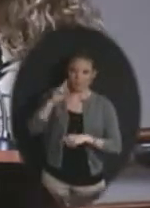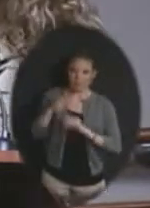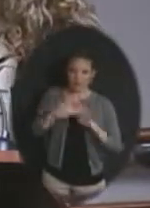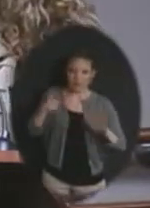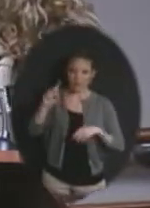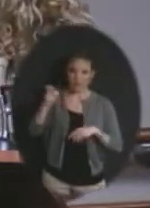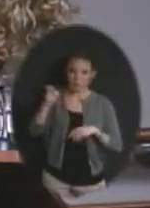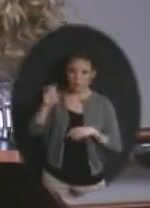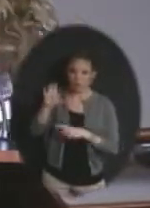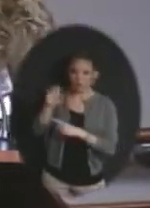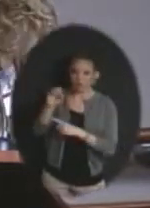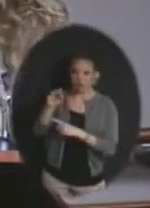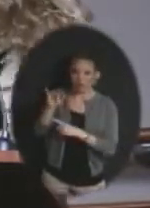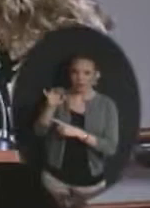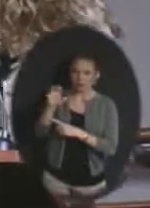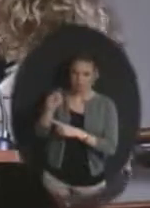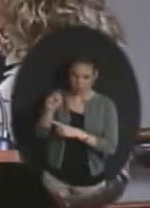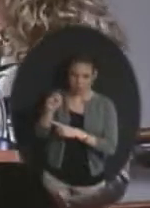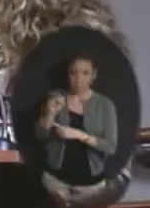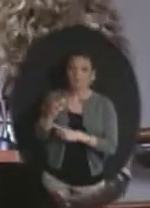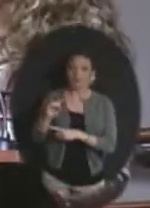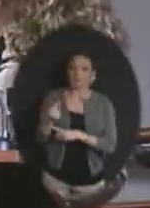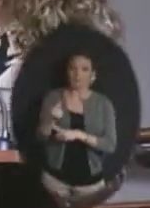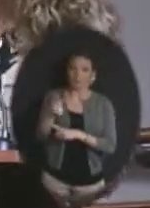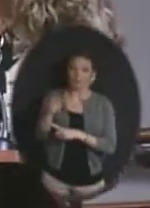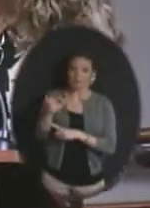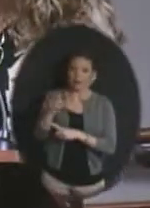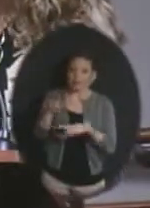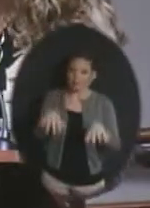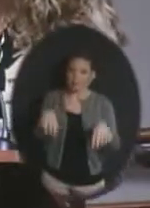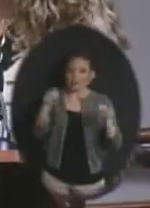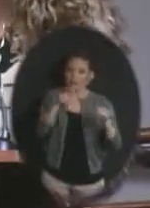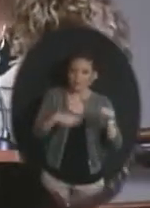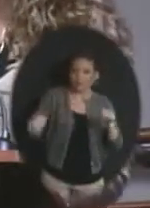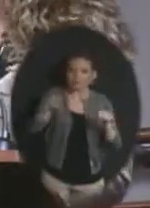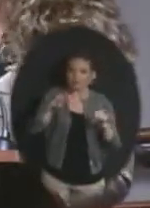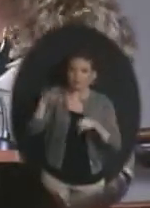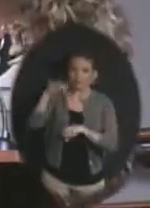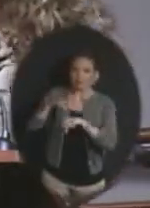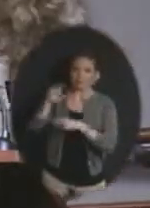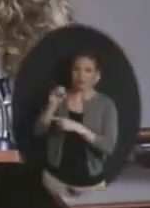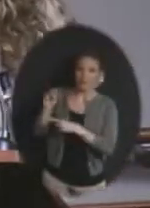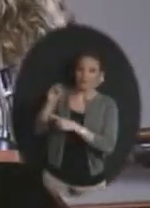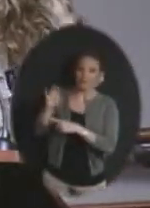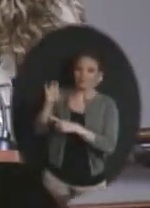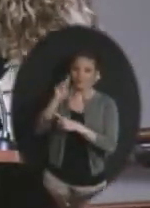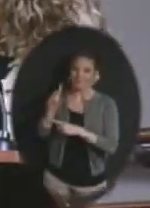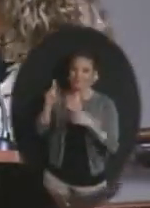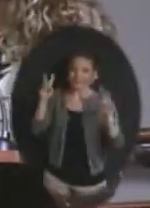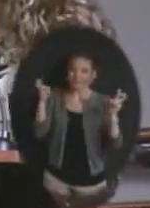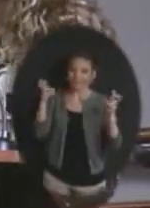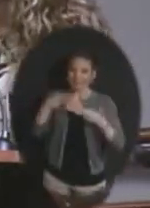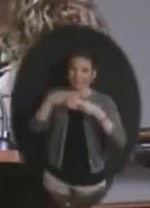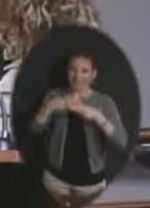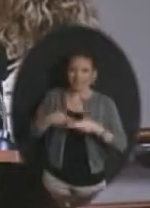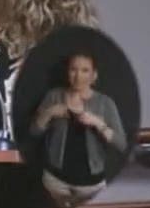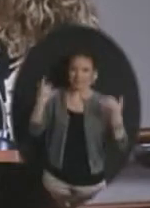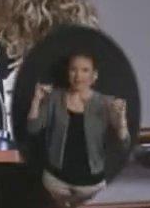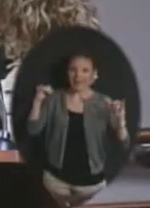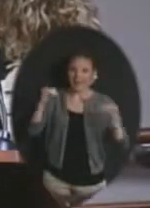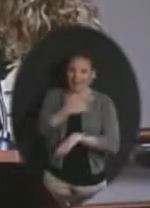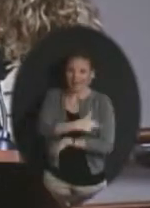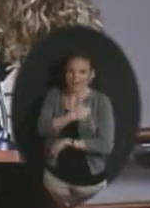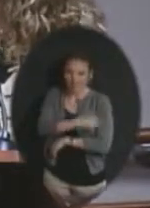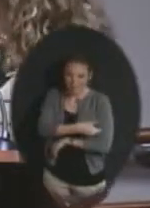concussions, providing first-graders with the opportunity to take a field trip to OMC for Play Hospital, and the Bridging Education and